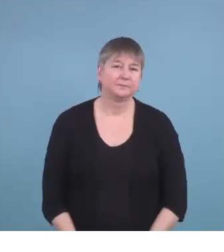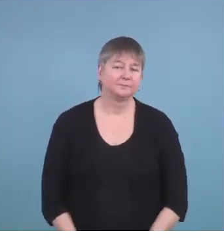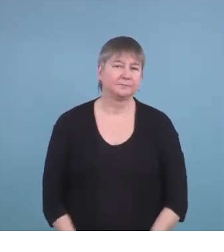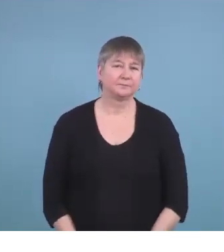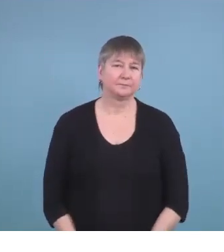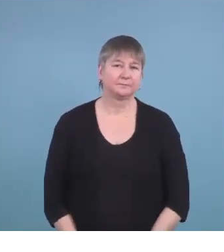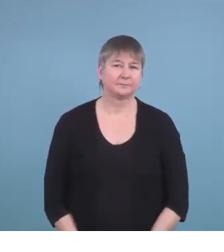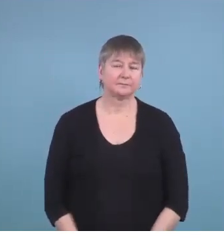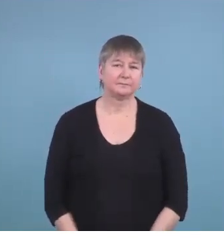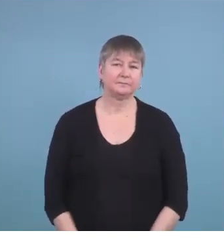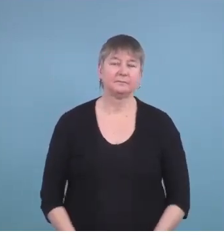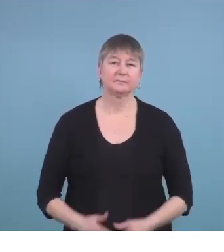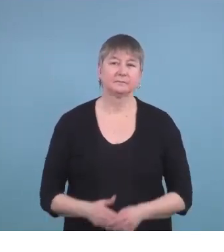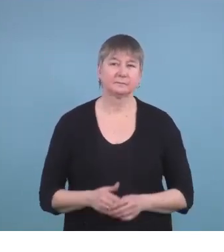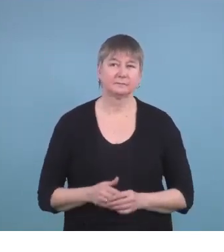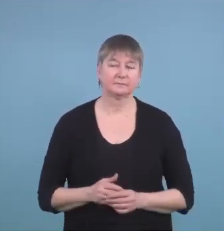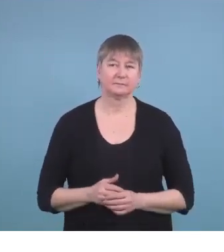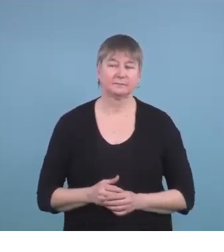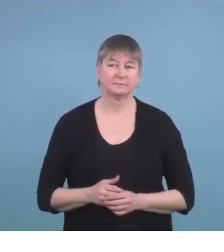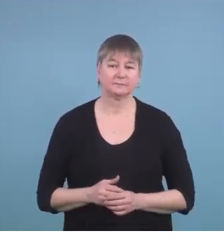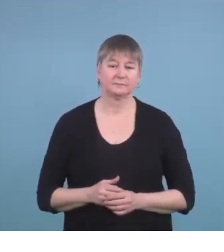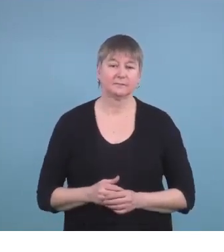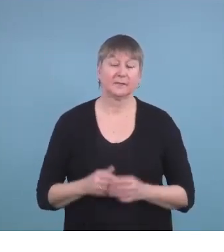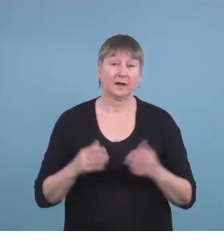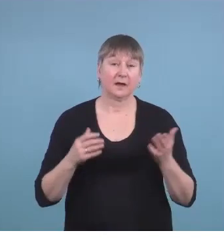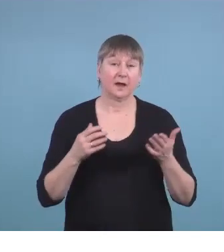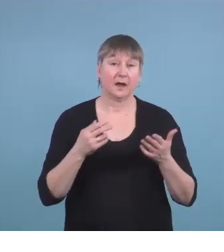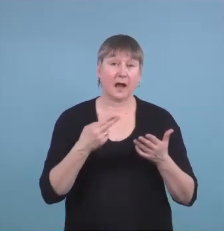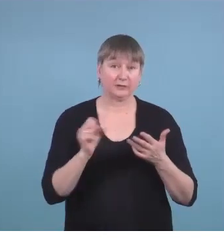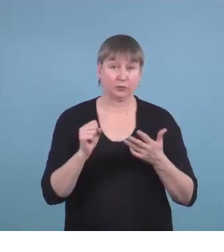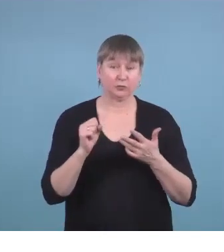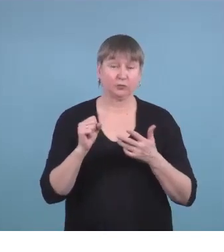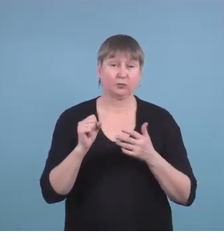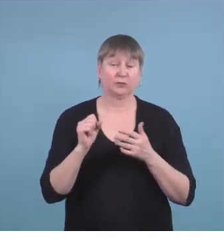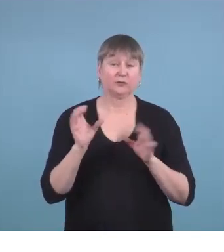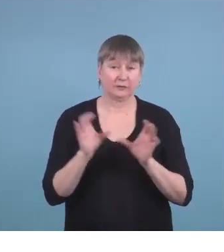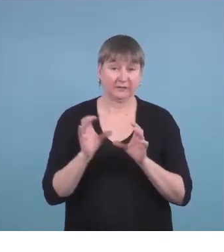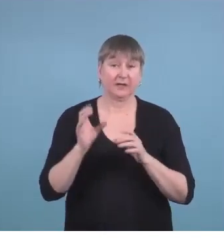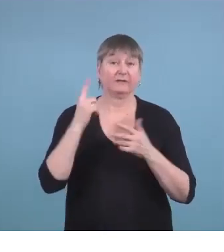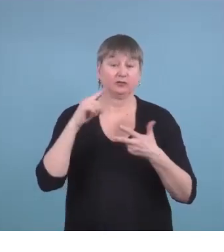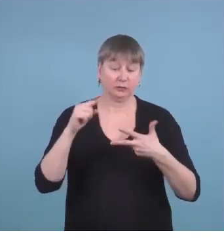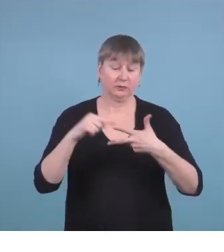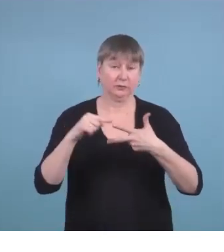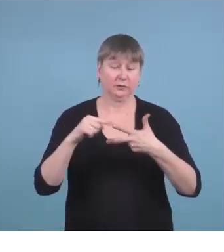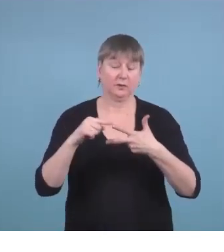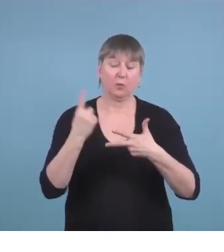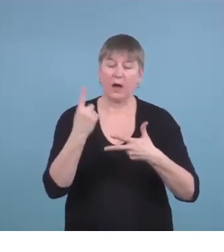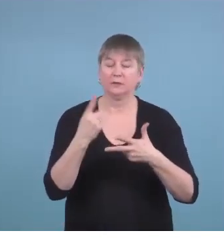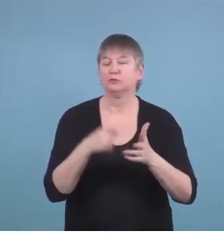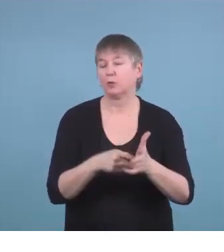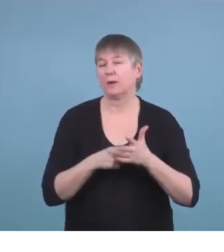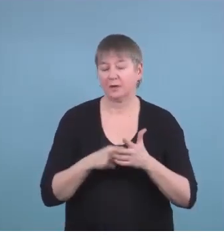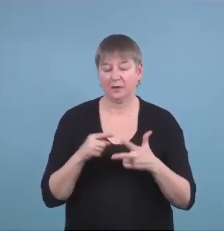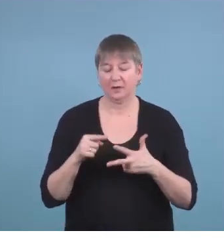The main requirement, though, too, for a High School Certificate of Achievement is that they have to